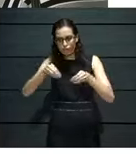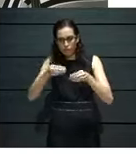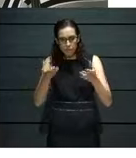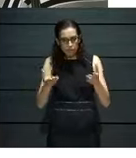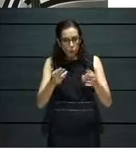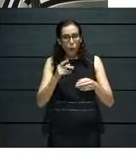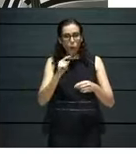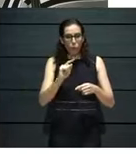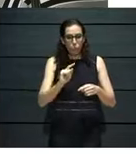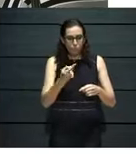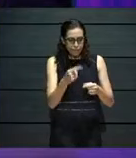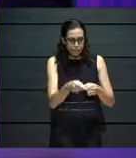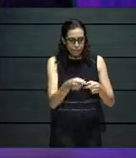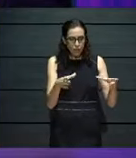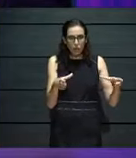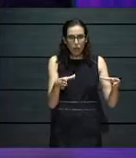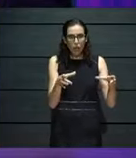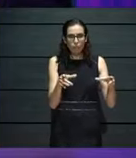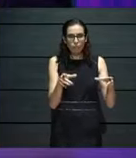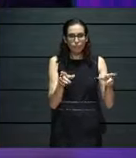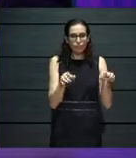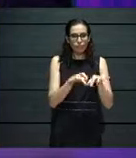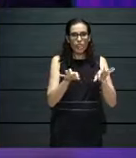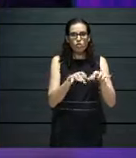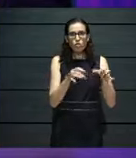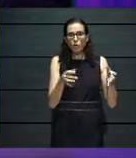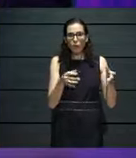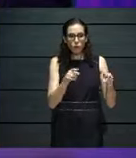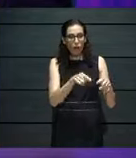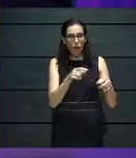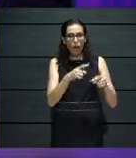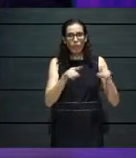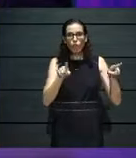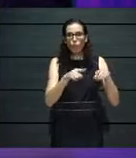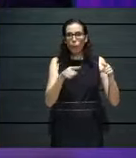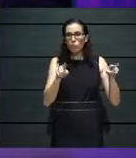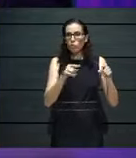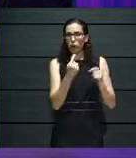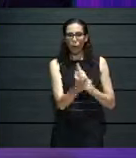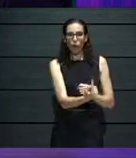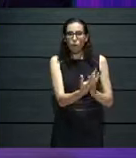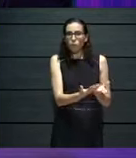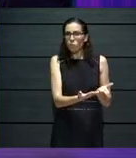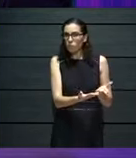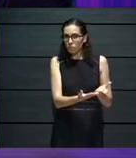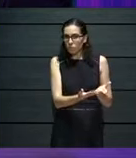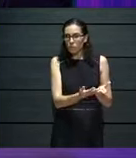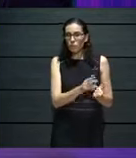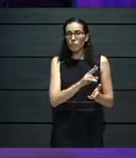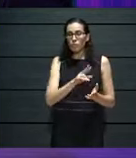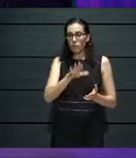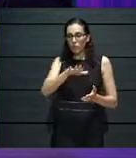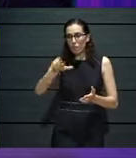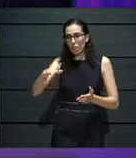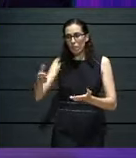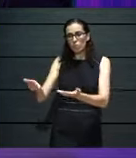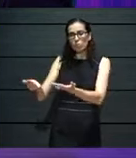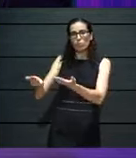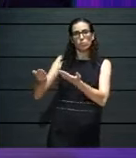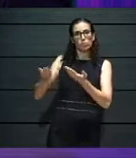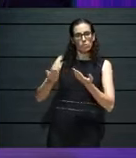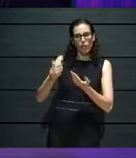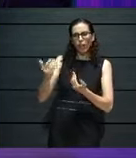that one finds in a workshop. There's Darren there playing his machine. And we've also engaged the audiences by bringing forward